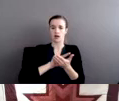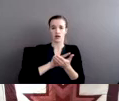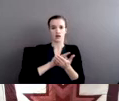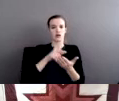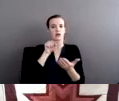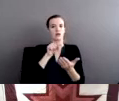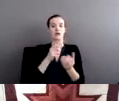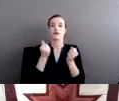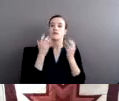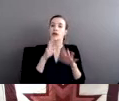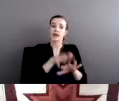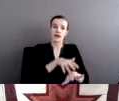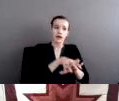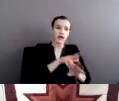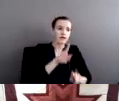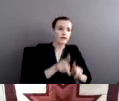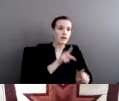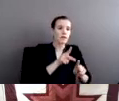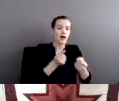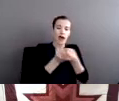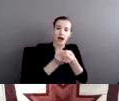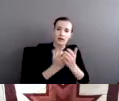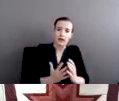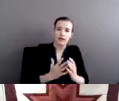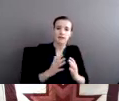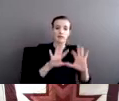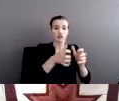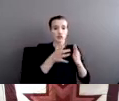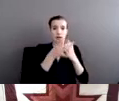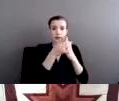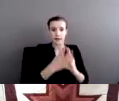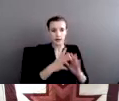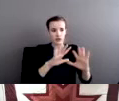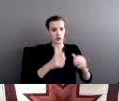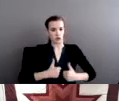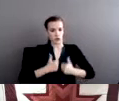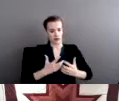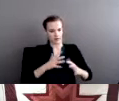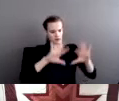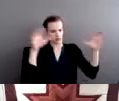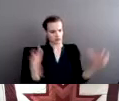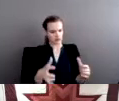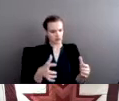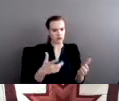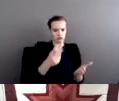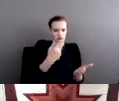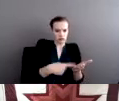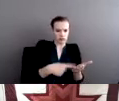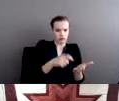advocates, tribal leaders, survivors came together to articulate some of the challenges